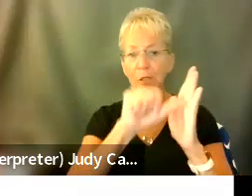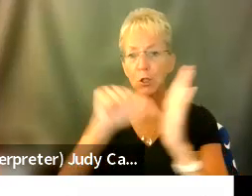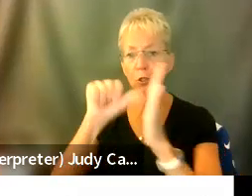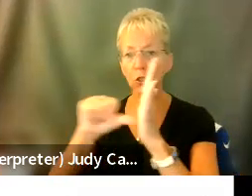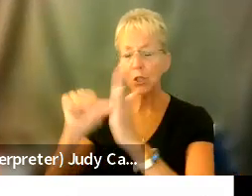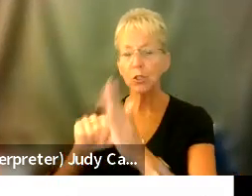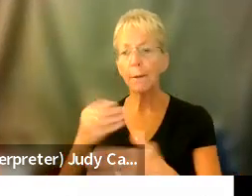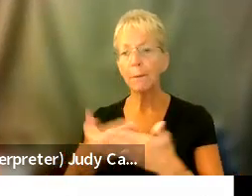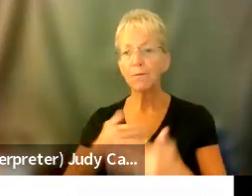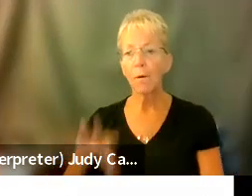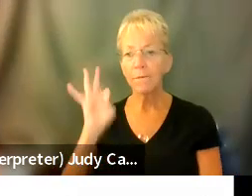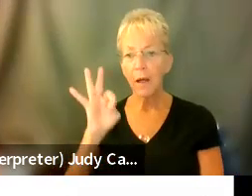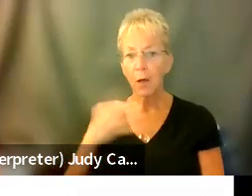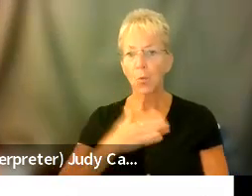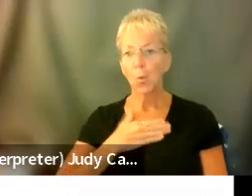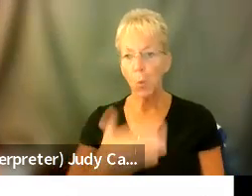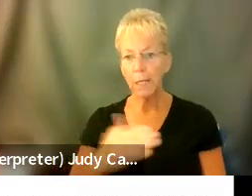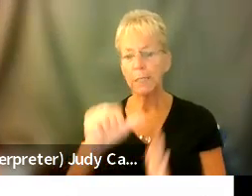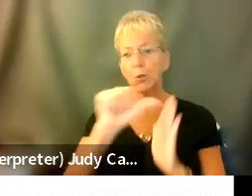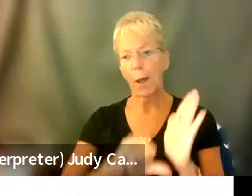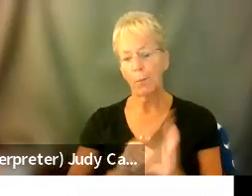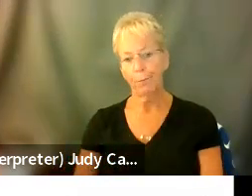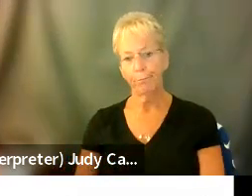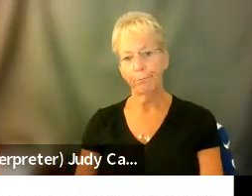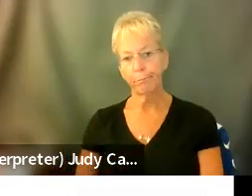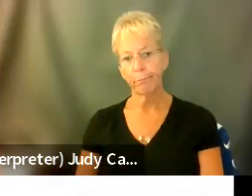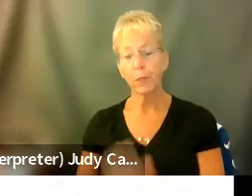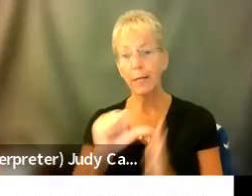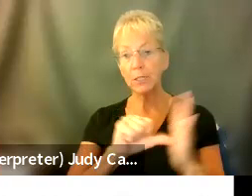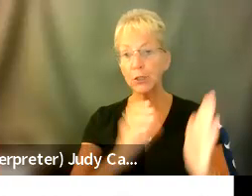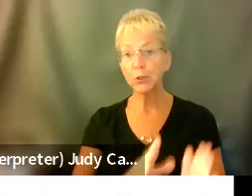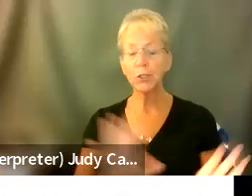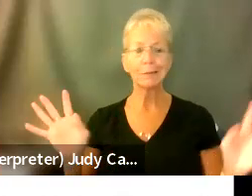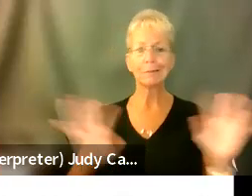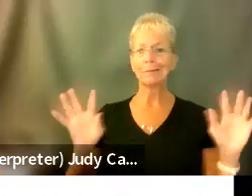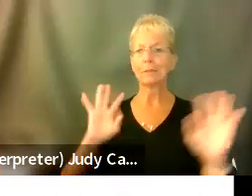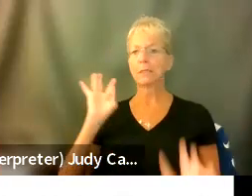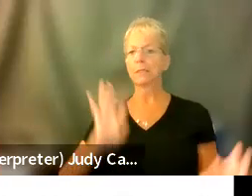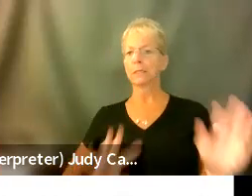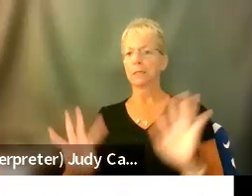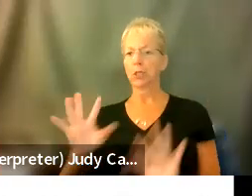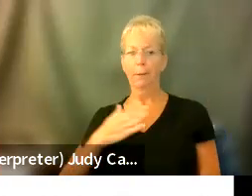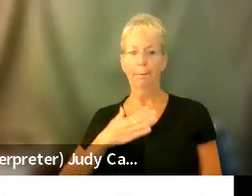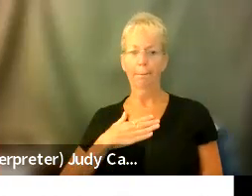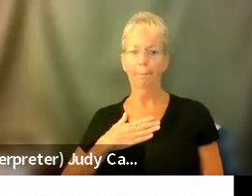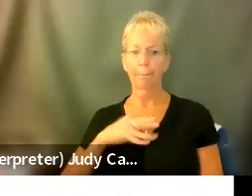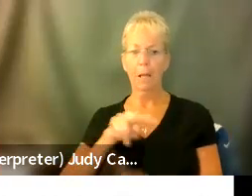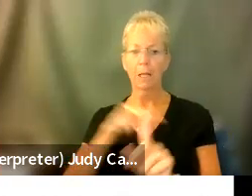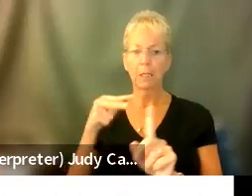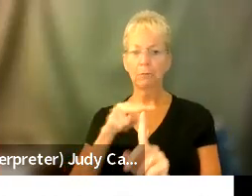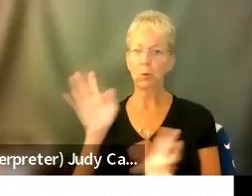I found one willing to operate. All the other surgeons were hesitant because of my youth. Um,